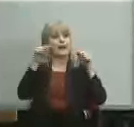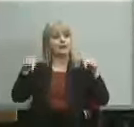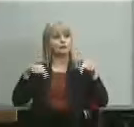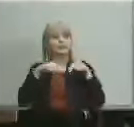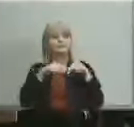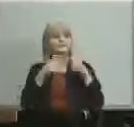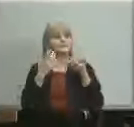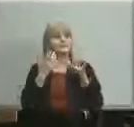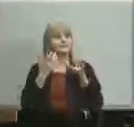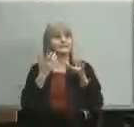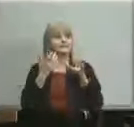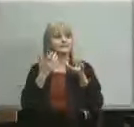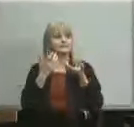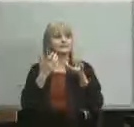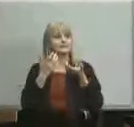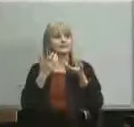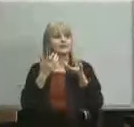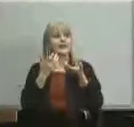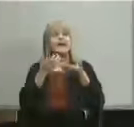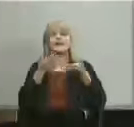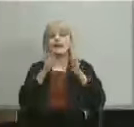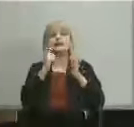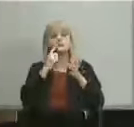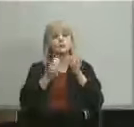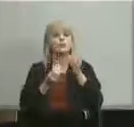disruptive and allows for some future growth